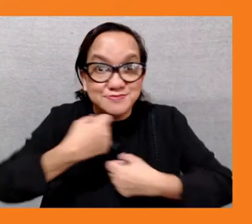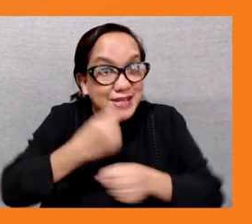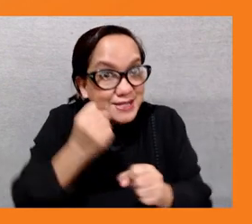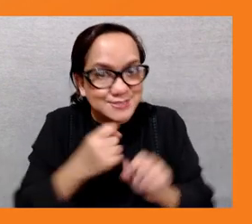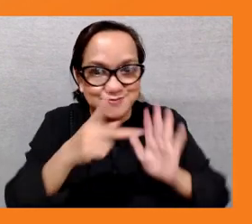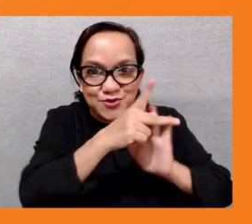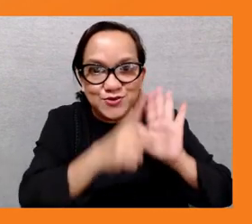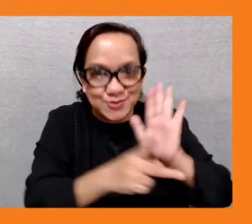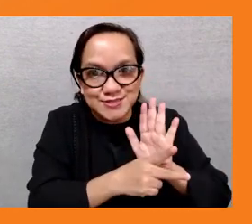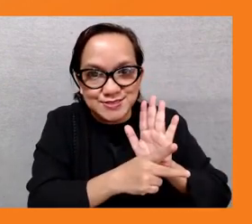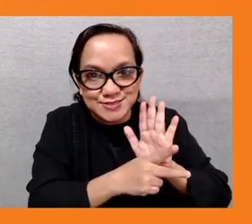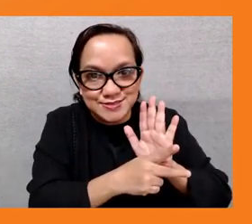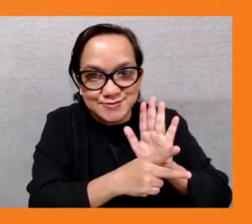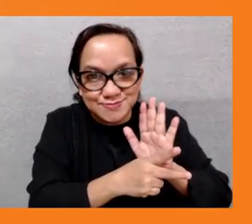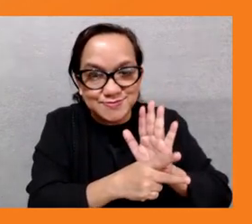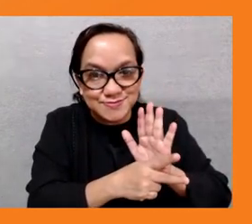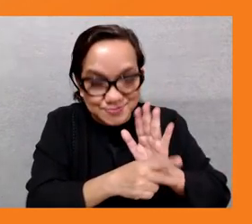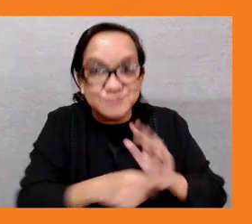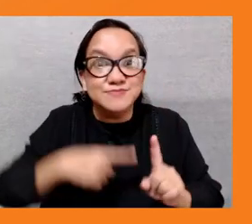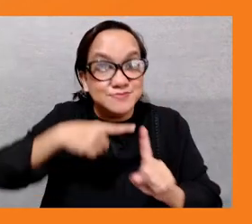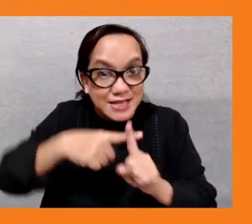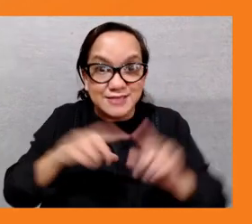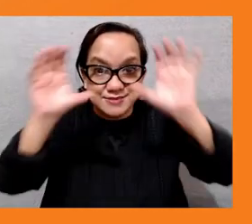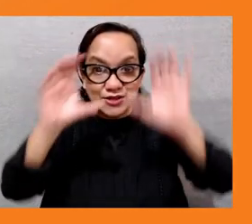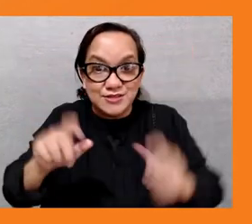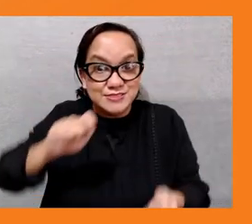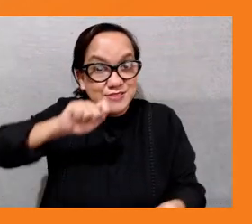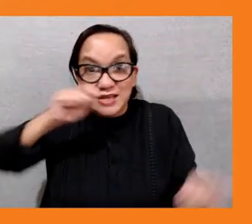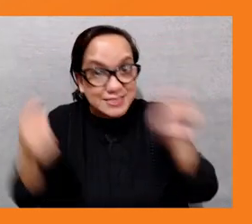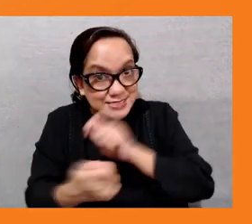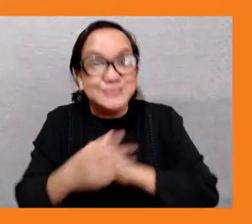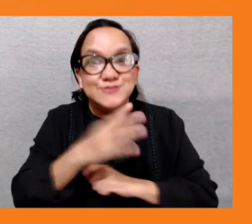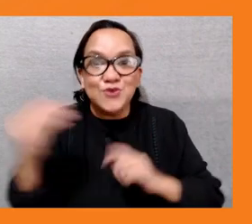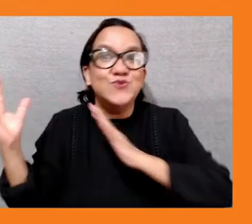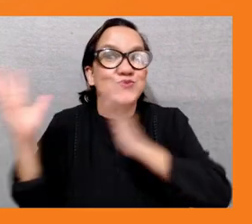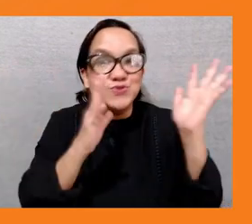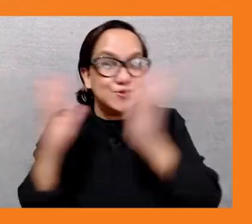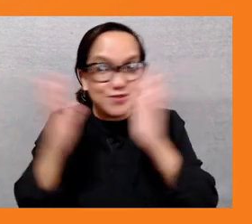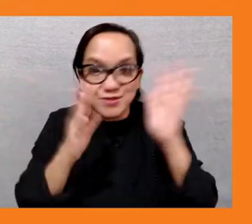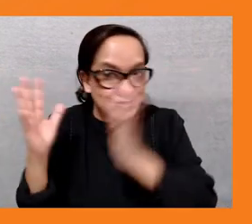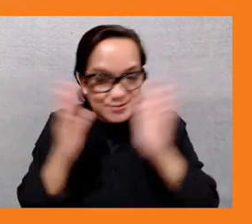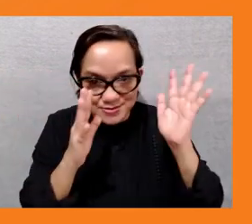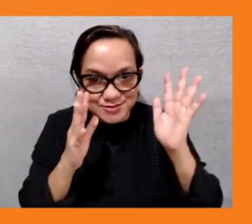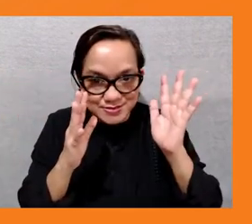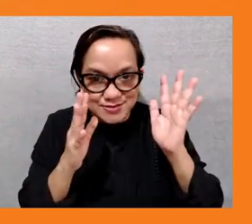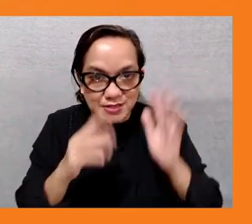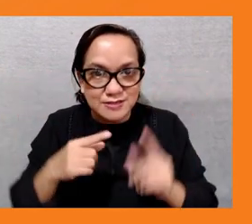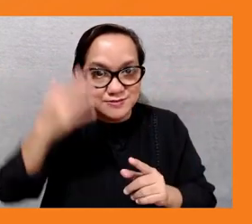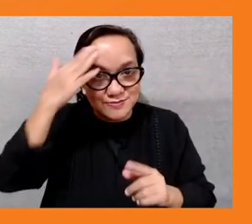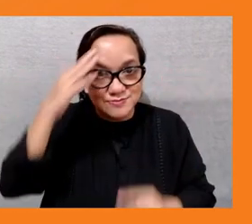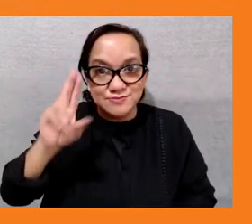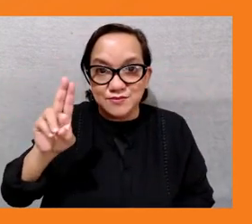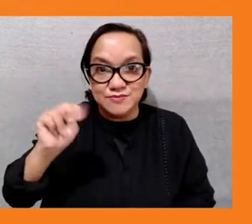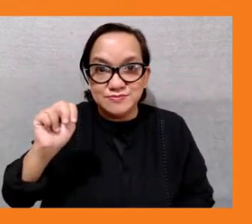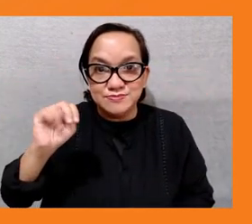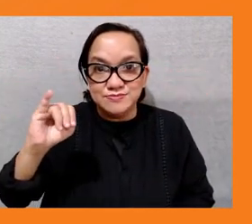change and dor working with the unicef and at the end of this year we will send the draft to the minister of education for provision